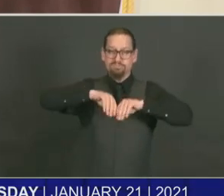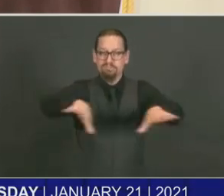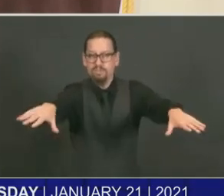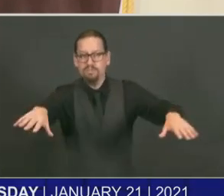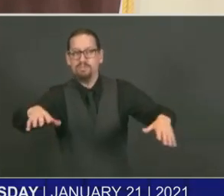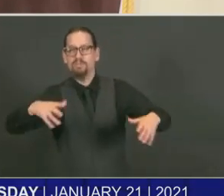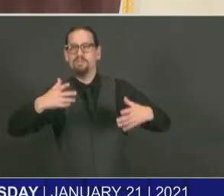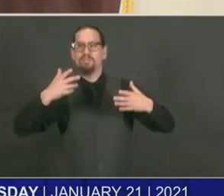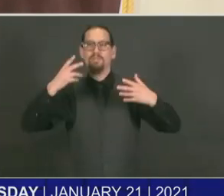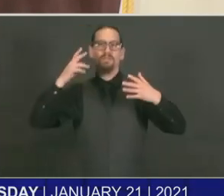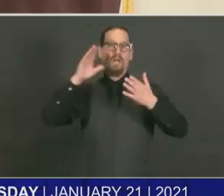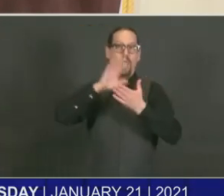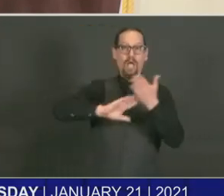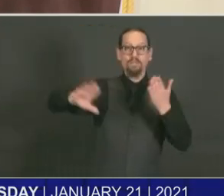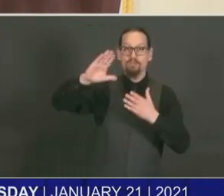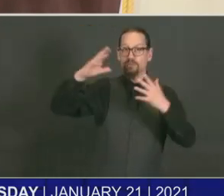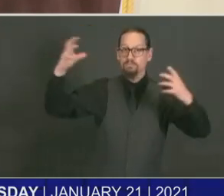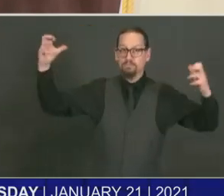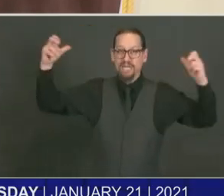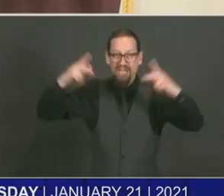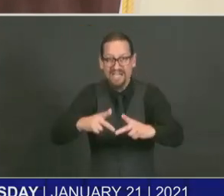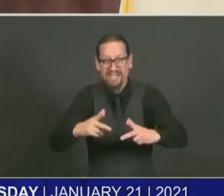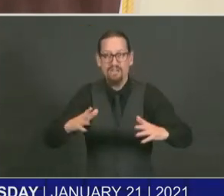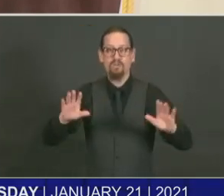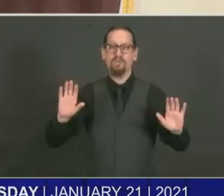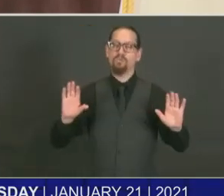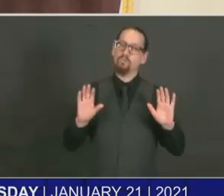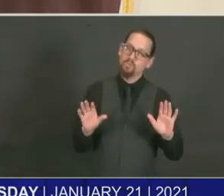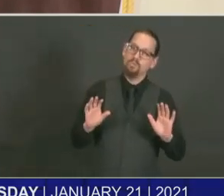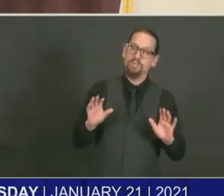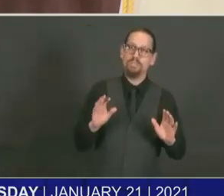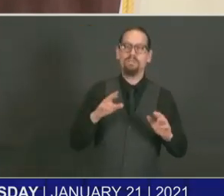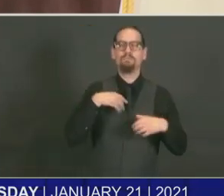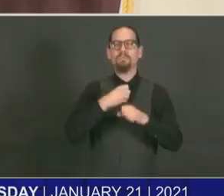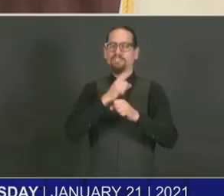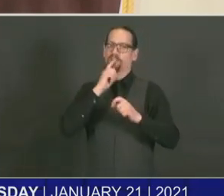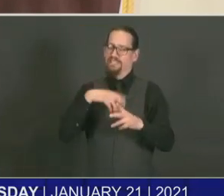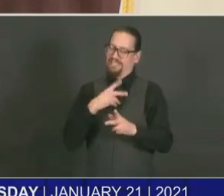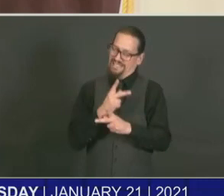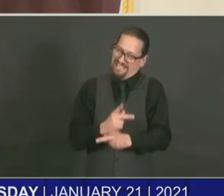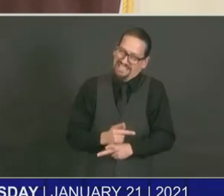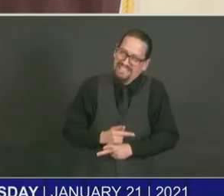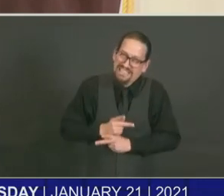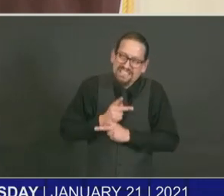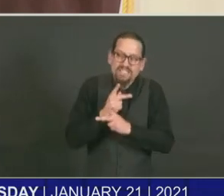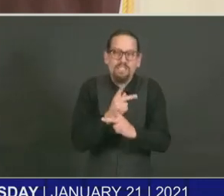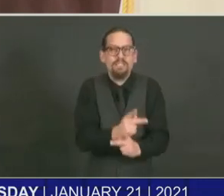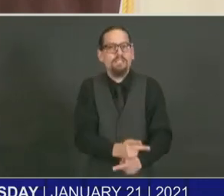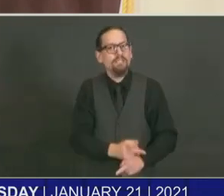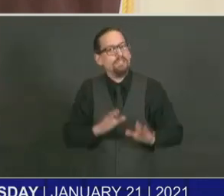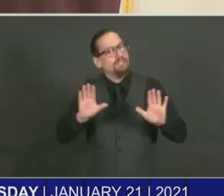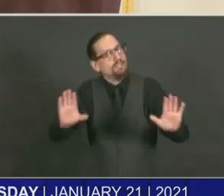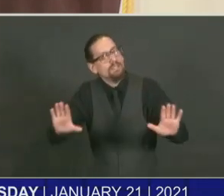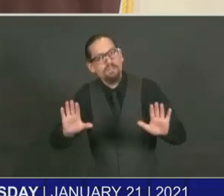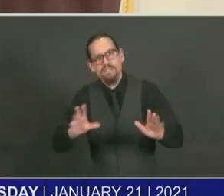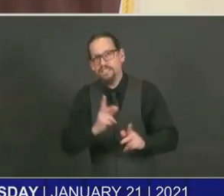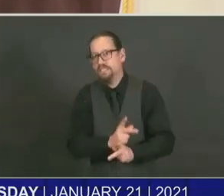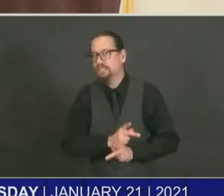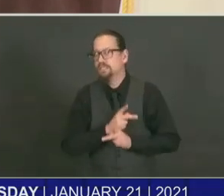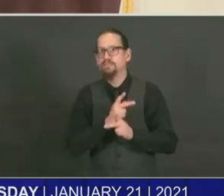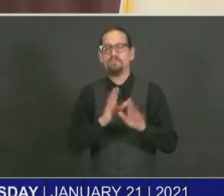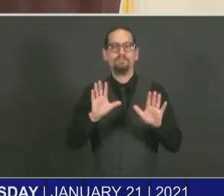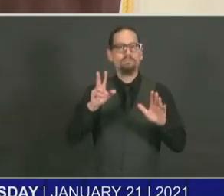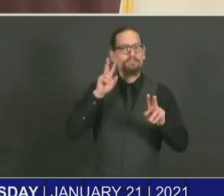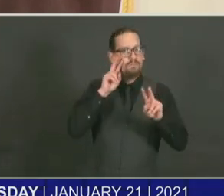ensure that we're going in the right direction and it's consistent. And when we come back about the